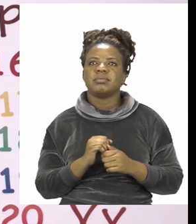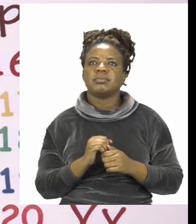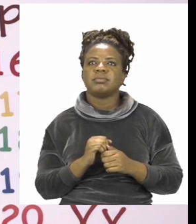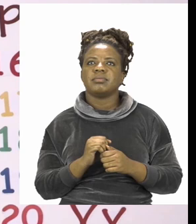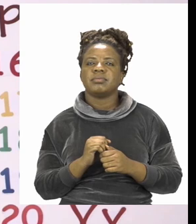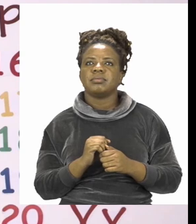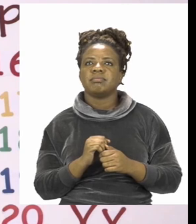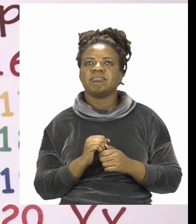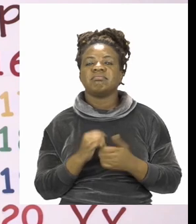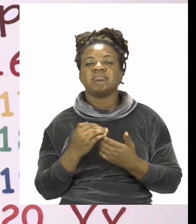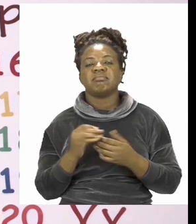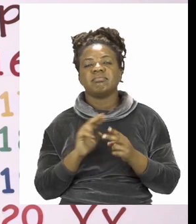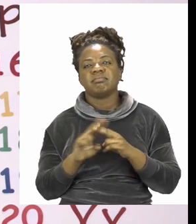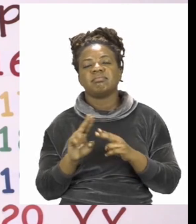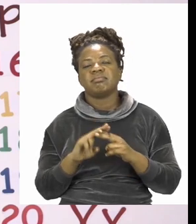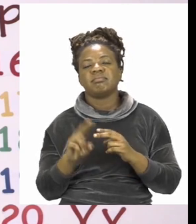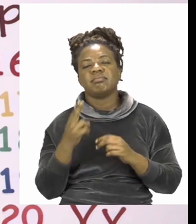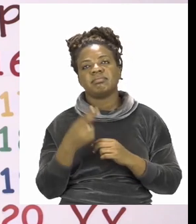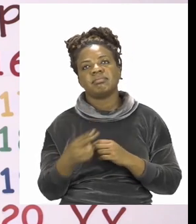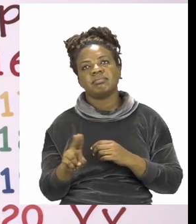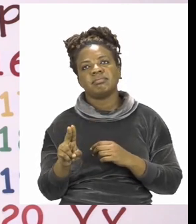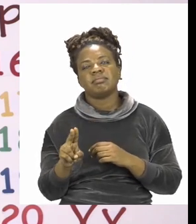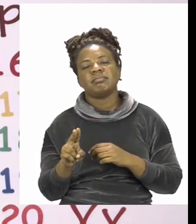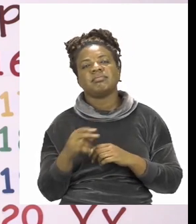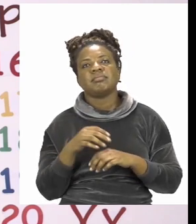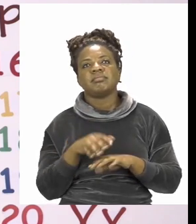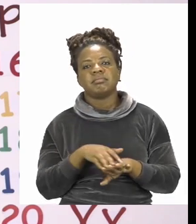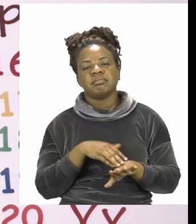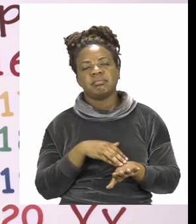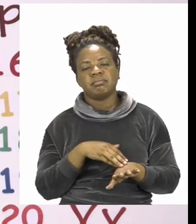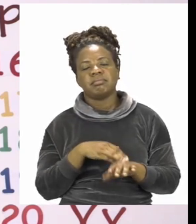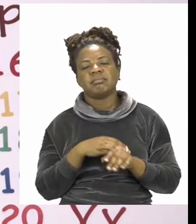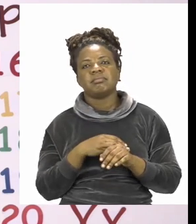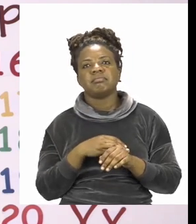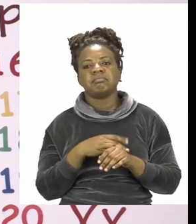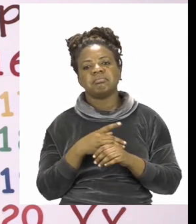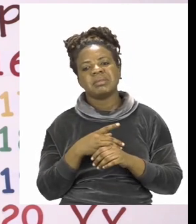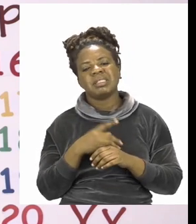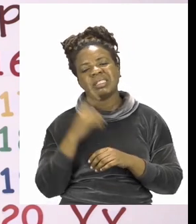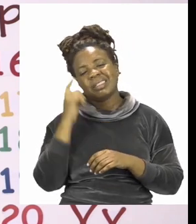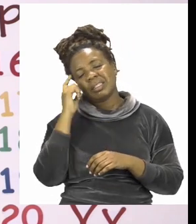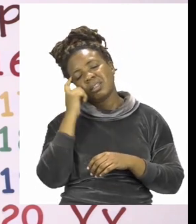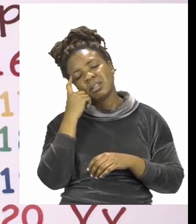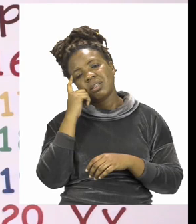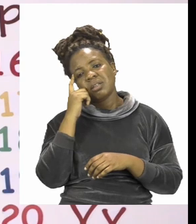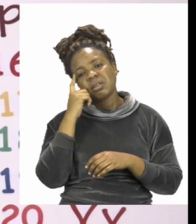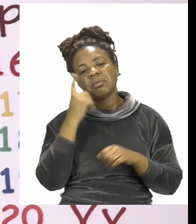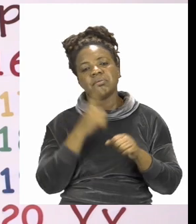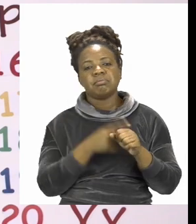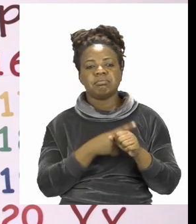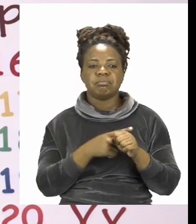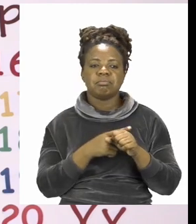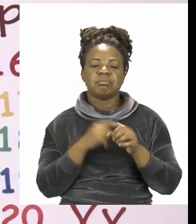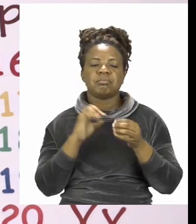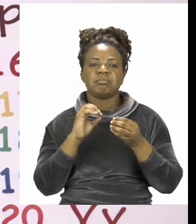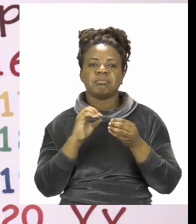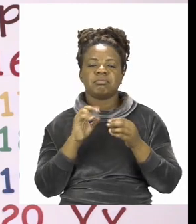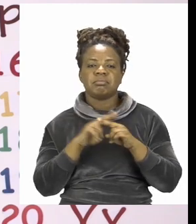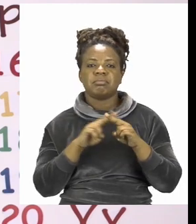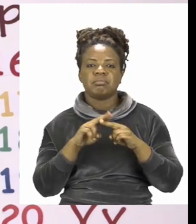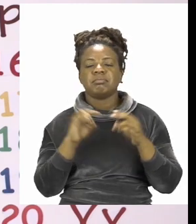So take your time boys and girls with this one. If you're not sure you can always check your number line to compare the two numbers.